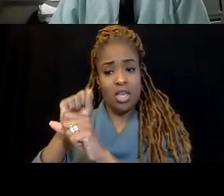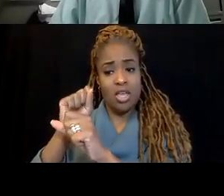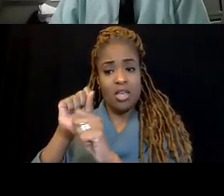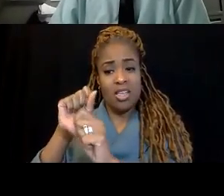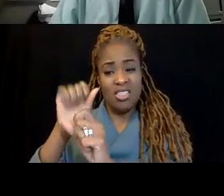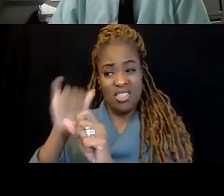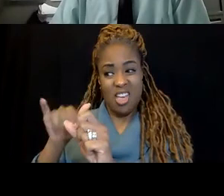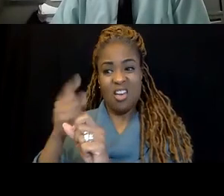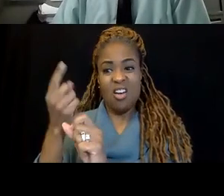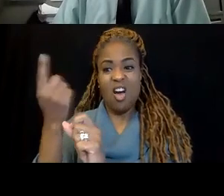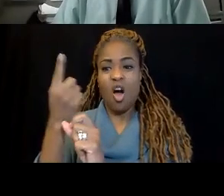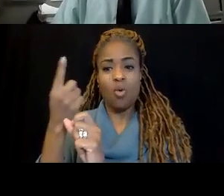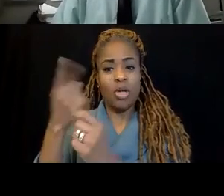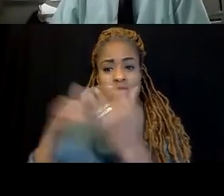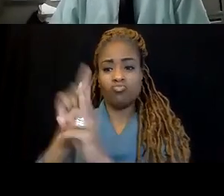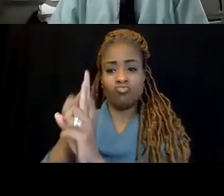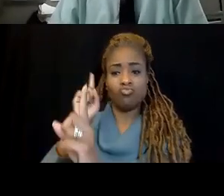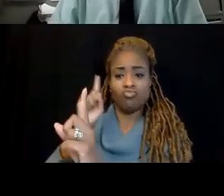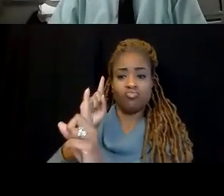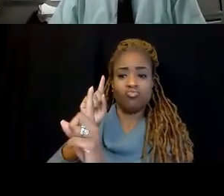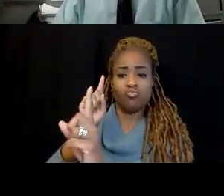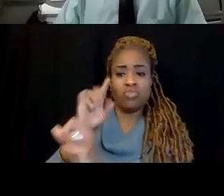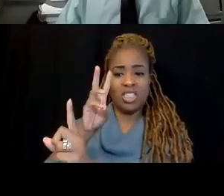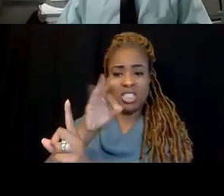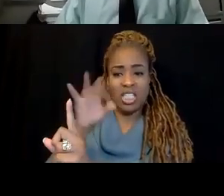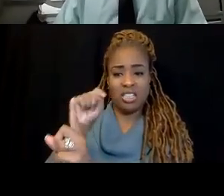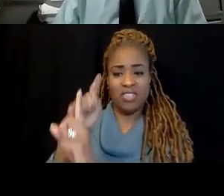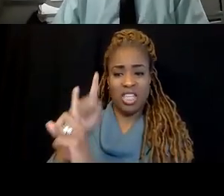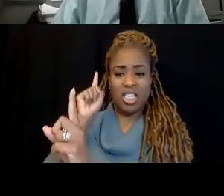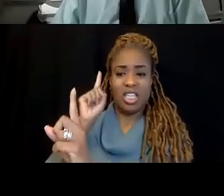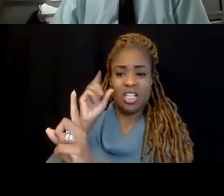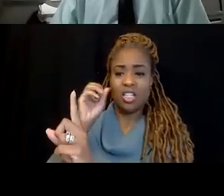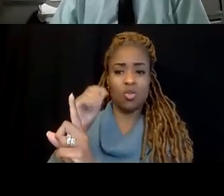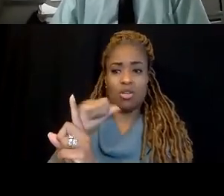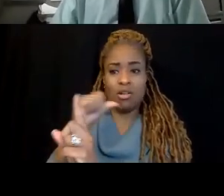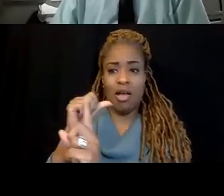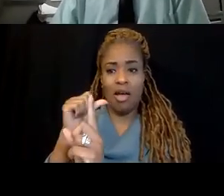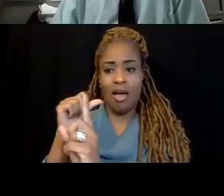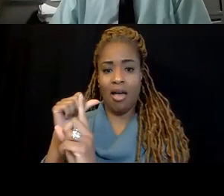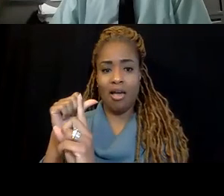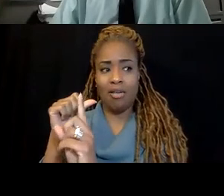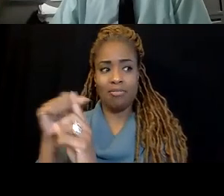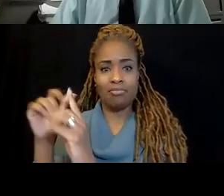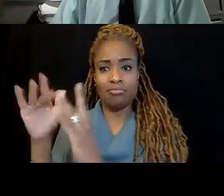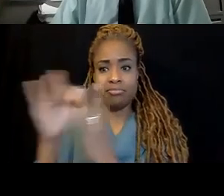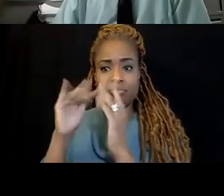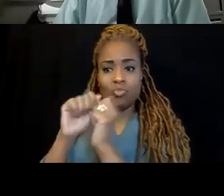distanced, at least six feet away from someone else, so they're not coming in contact with others?